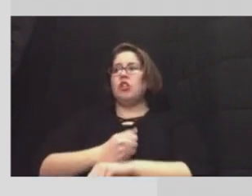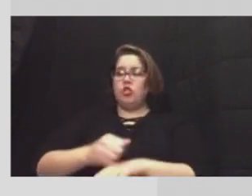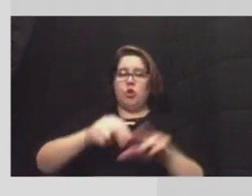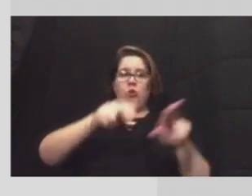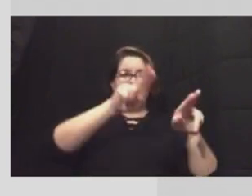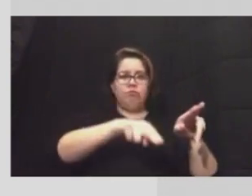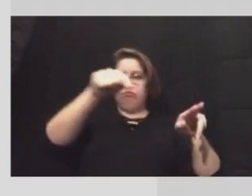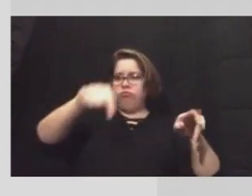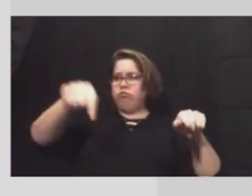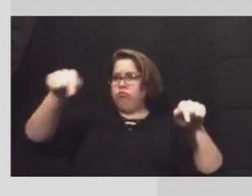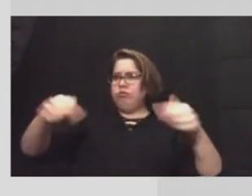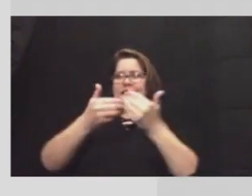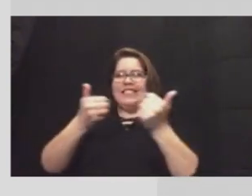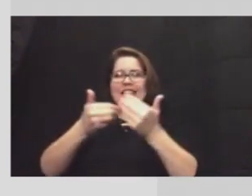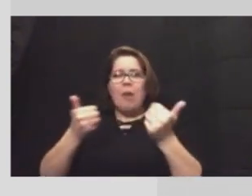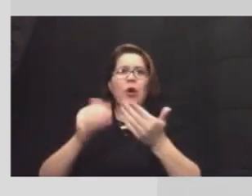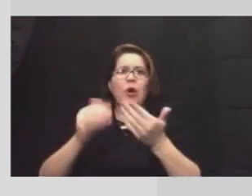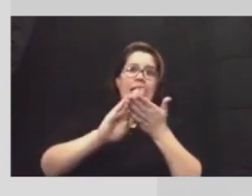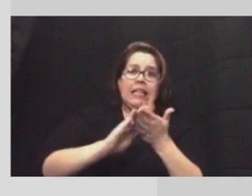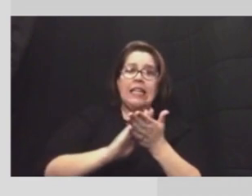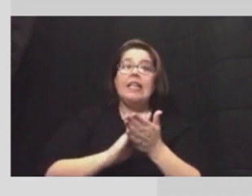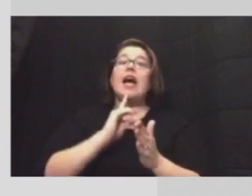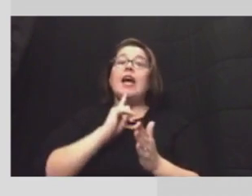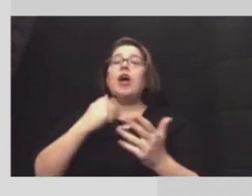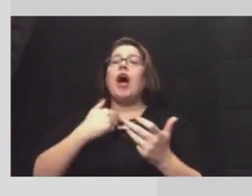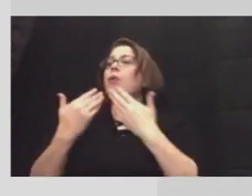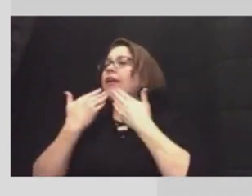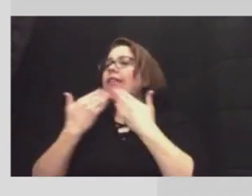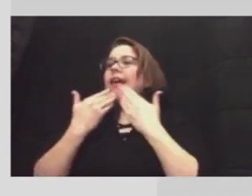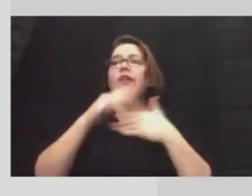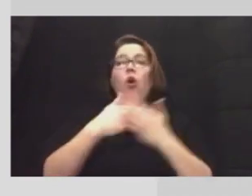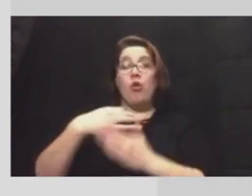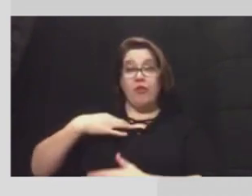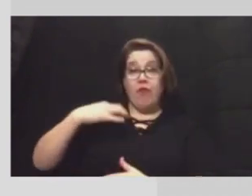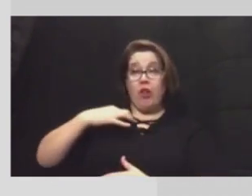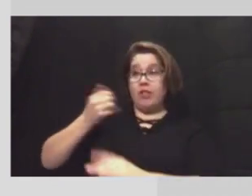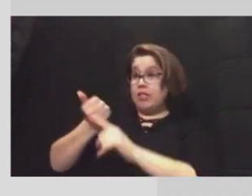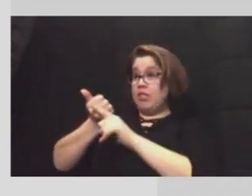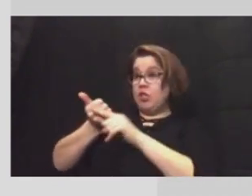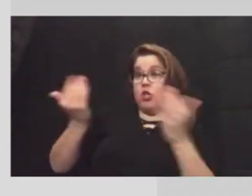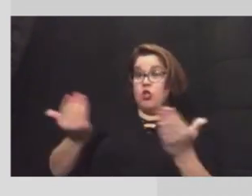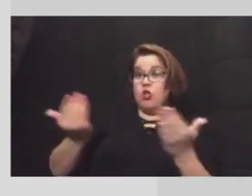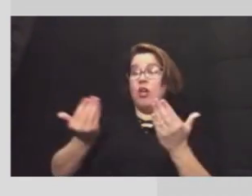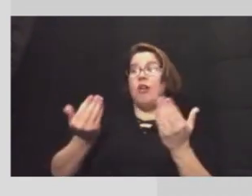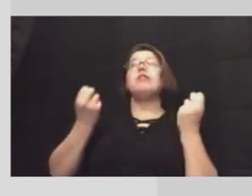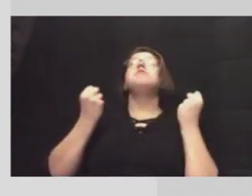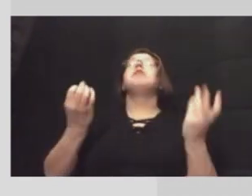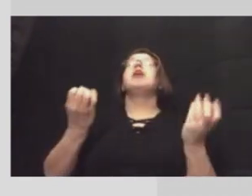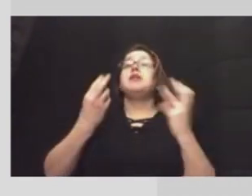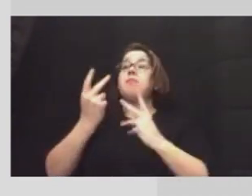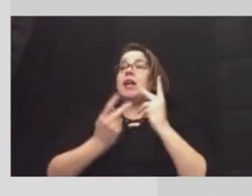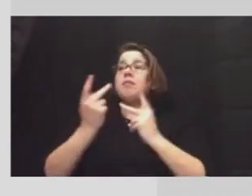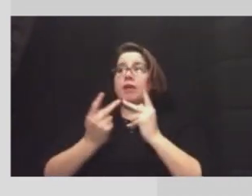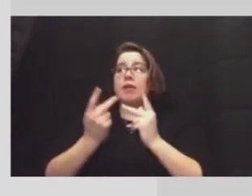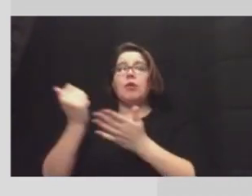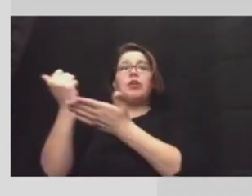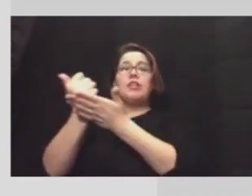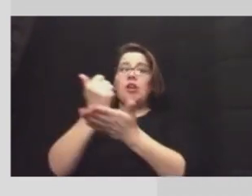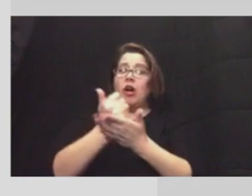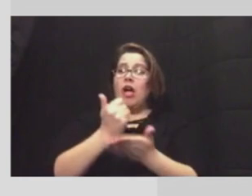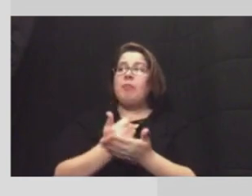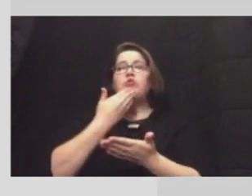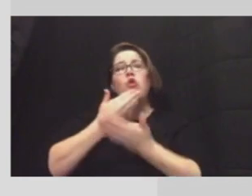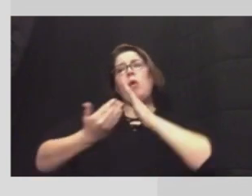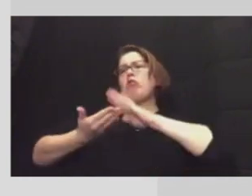sanitation uh in fact i do want to thank all the volunteers that are here uh and there are many folks that are contributing to a very well run